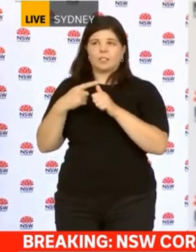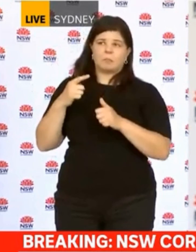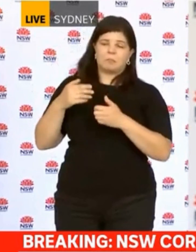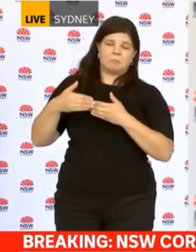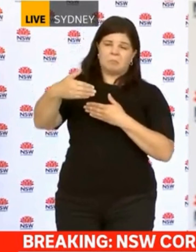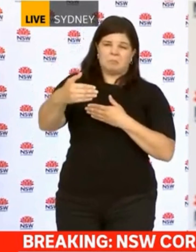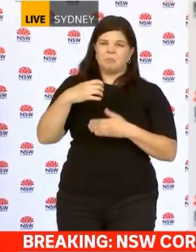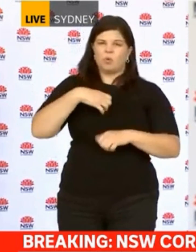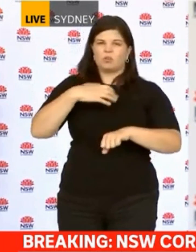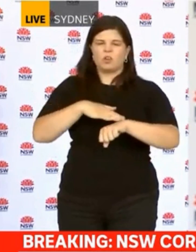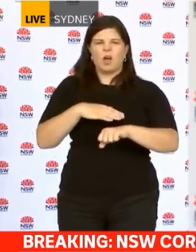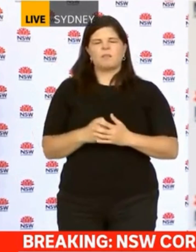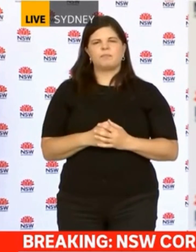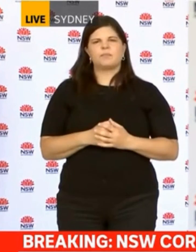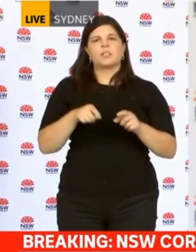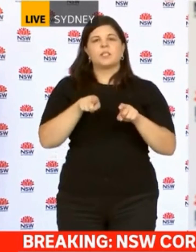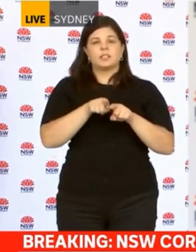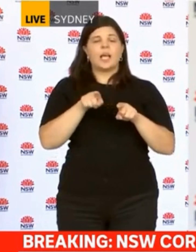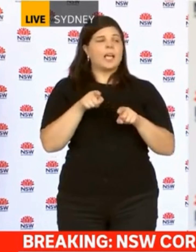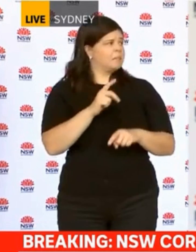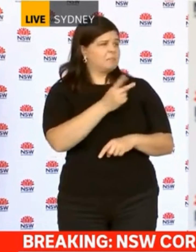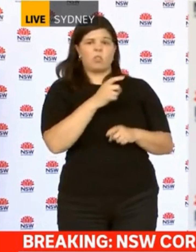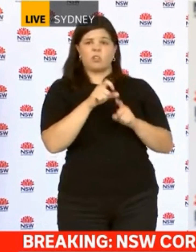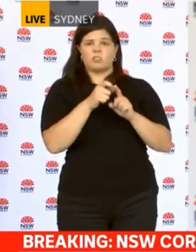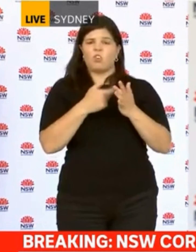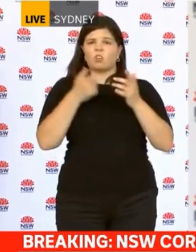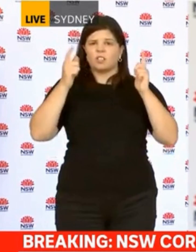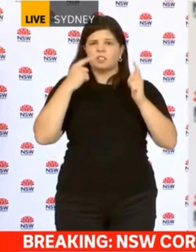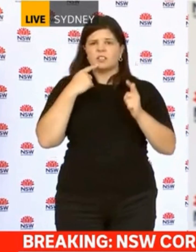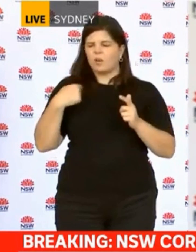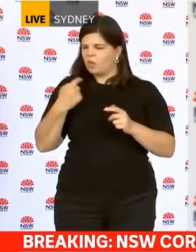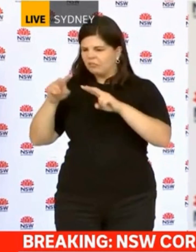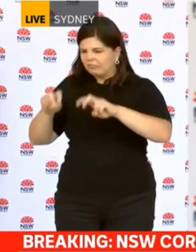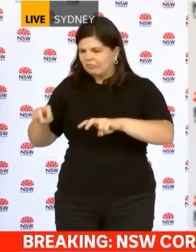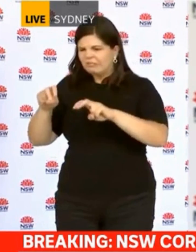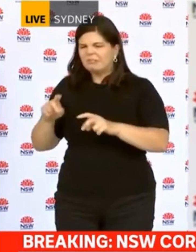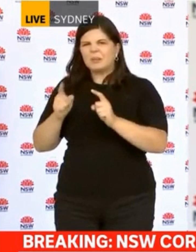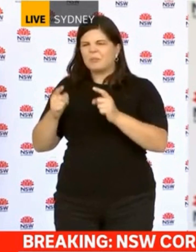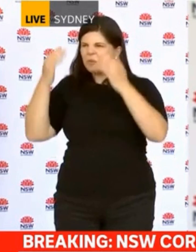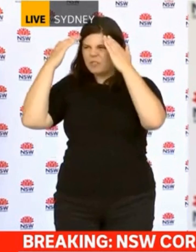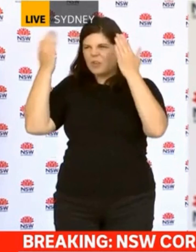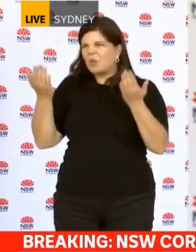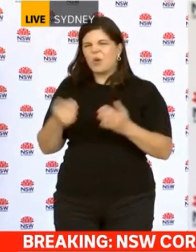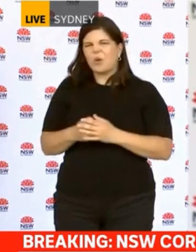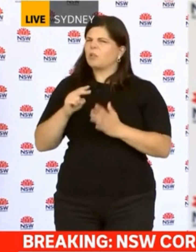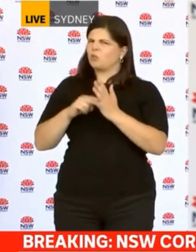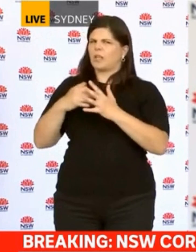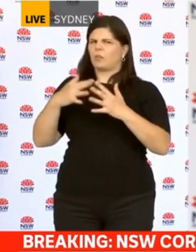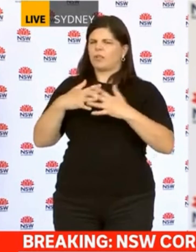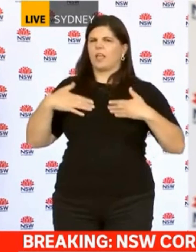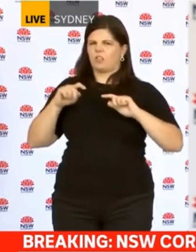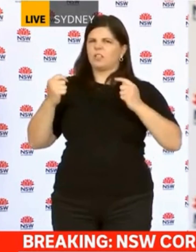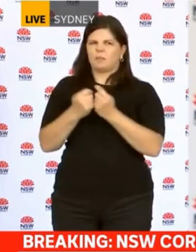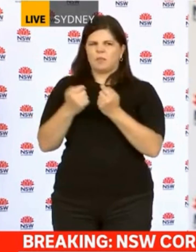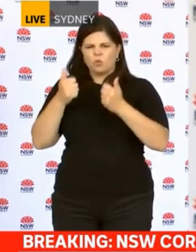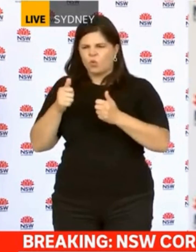But as Dr Chan and Dr McAnulty also say, sometimes we don't get the answers. But I'm confident that if anyone will, it'll be the New South Wales health team.